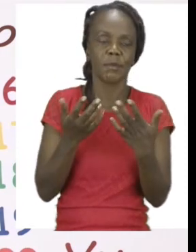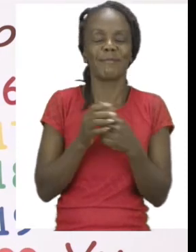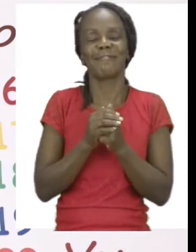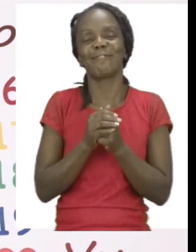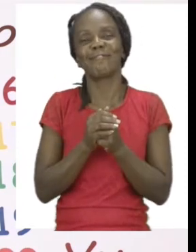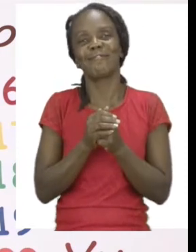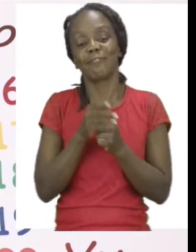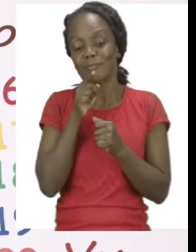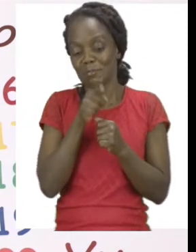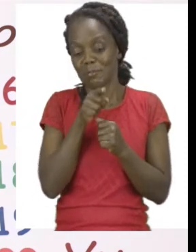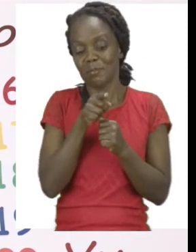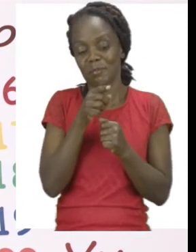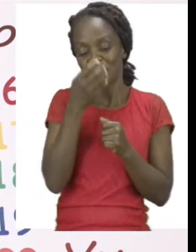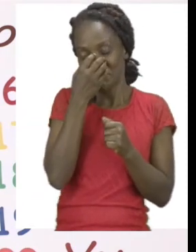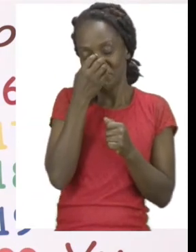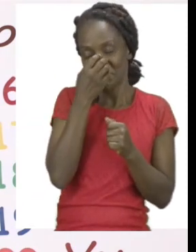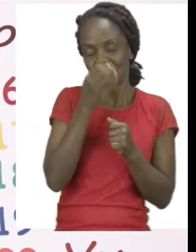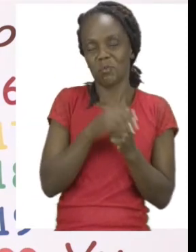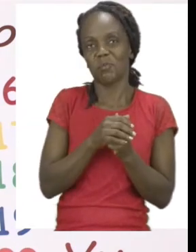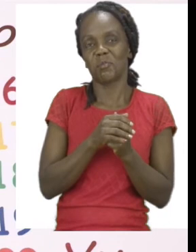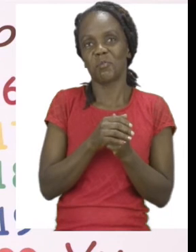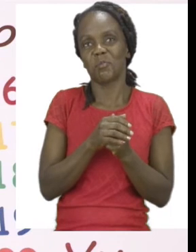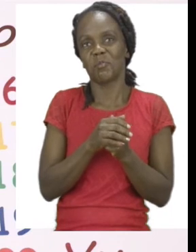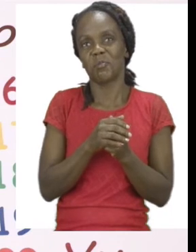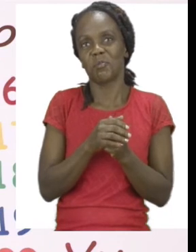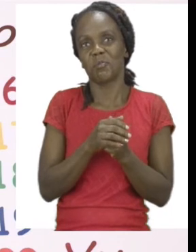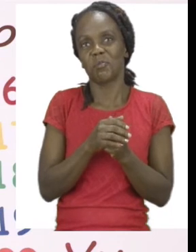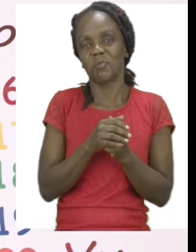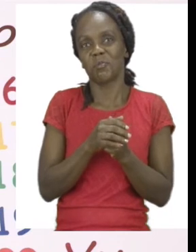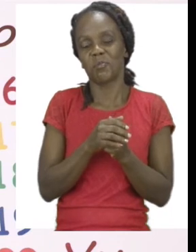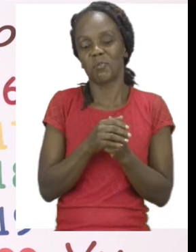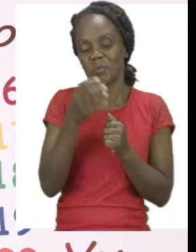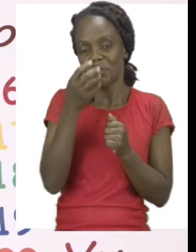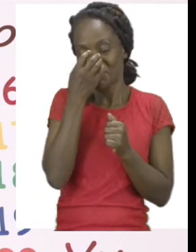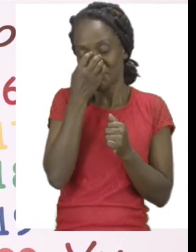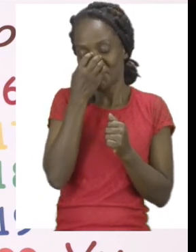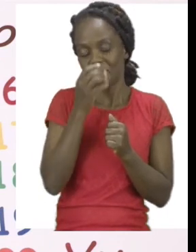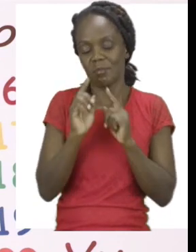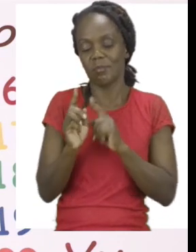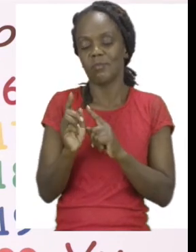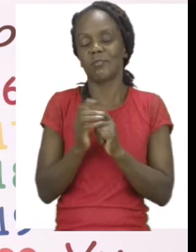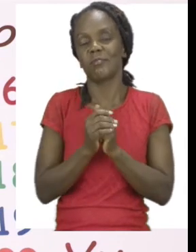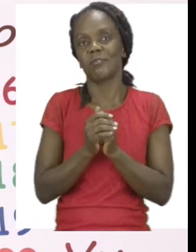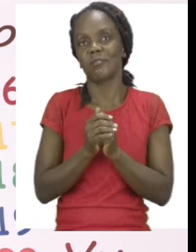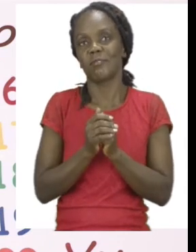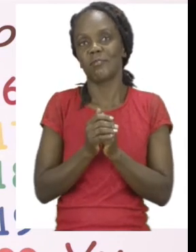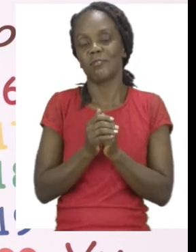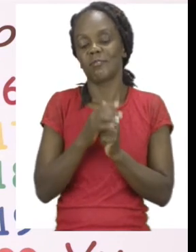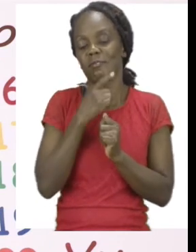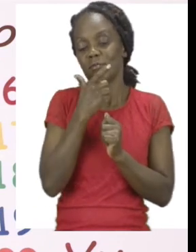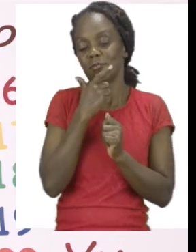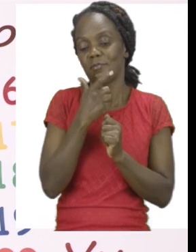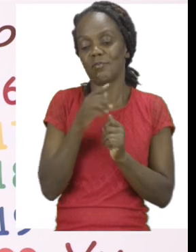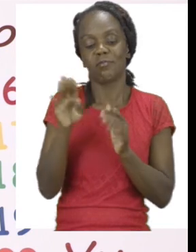Hello, Sashi. So, from Sashi and I, we would like to say thank you